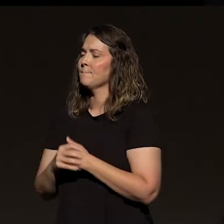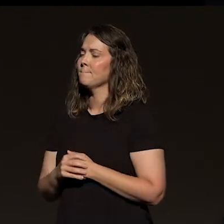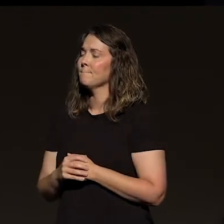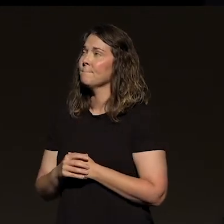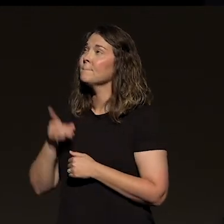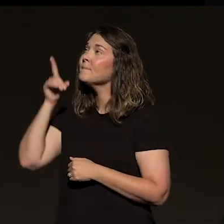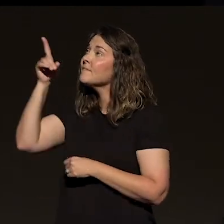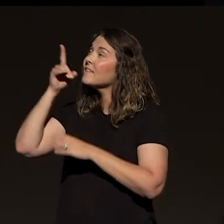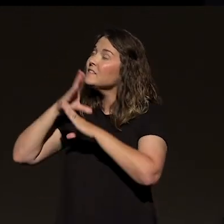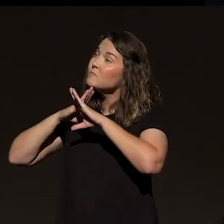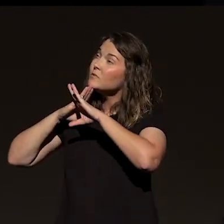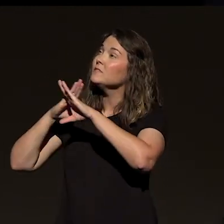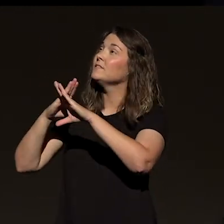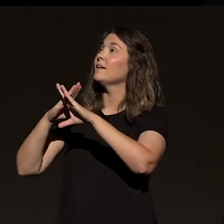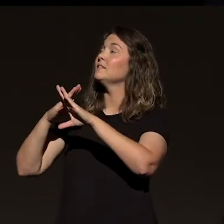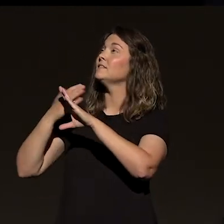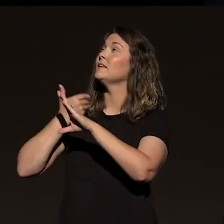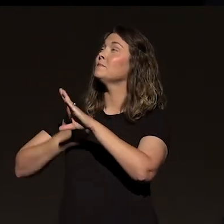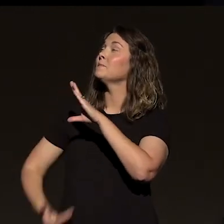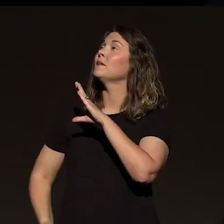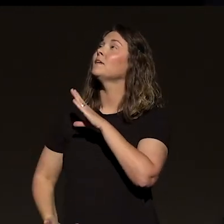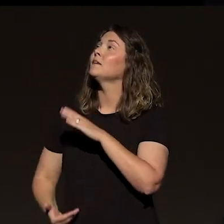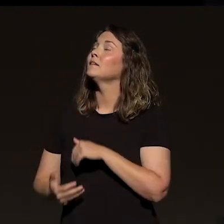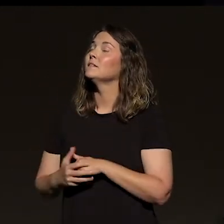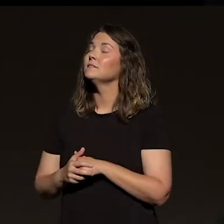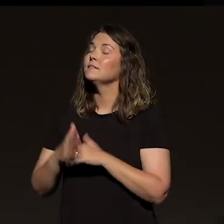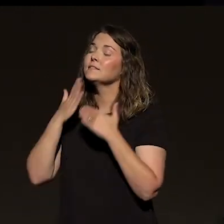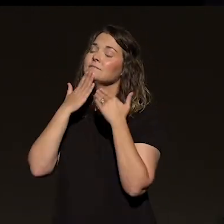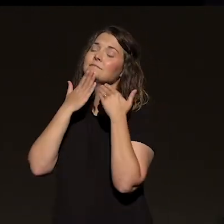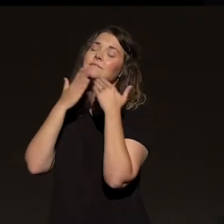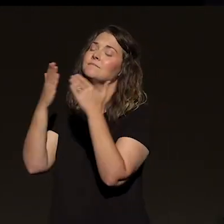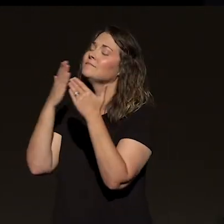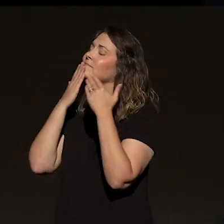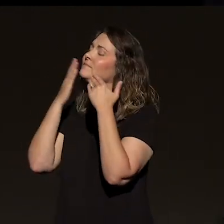He's protecting you. He's protecting shielding you. Come on, would you just give God thanks?